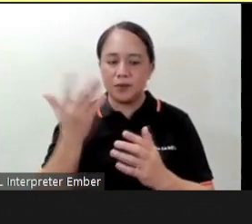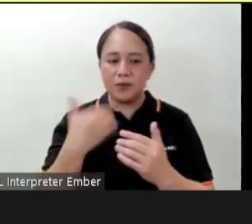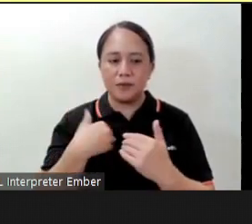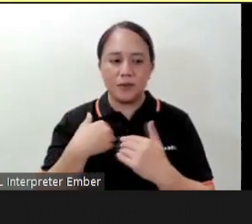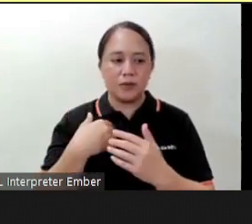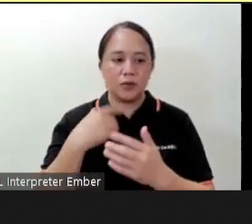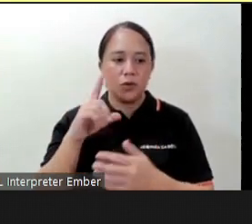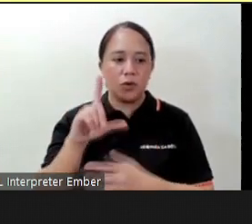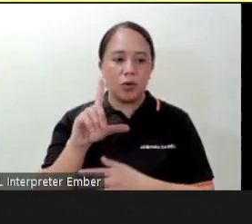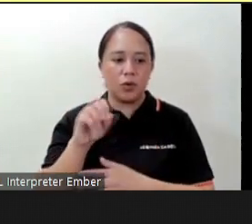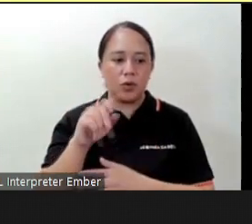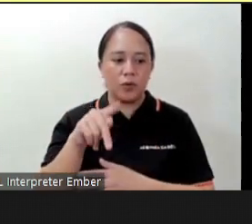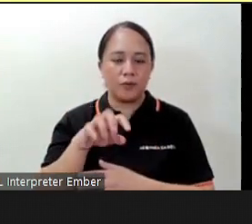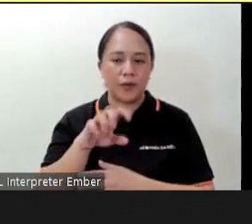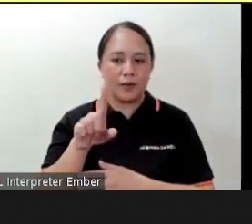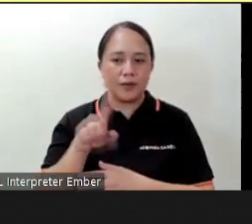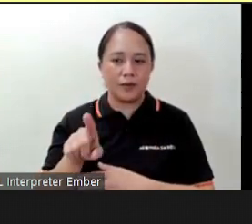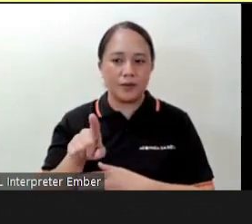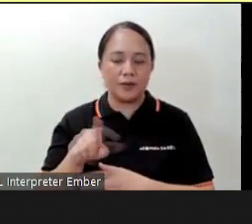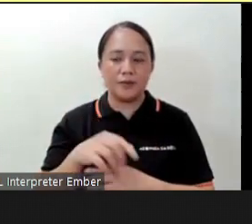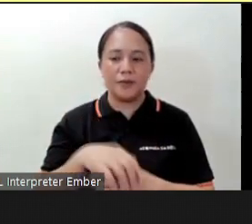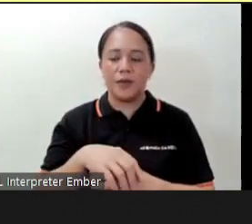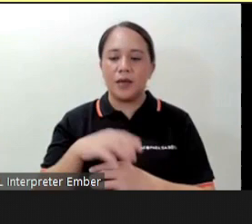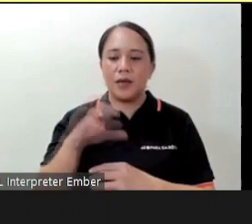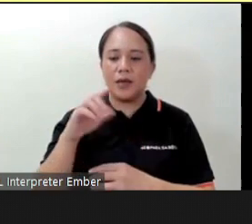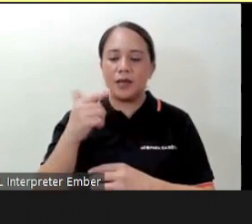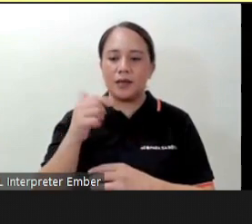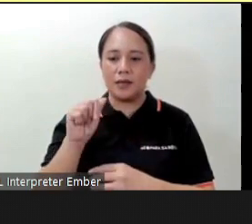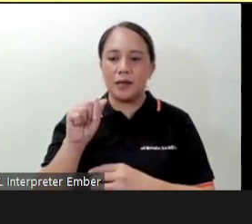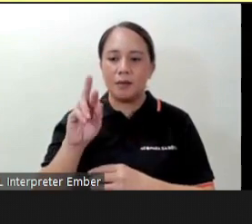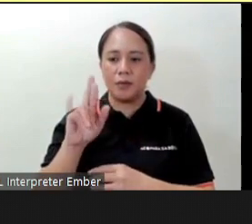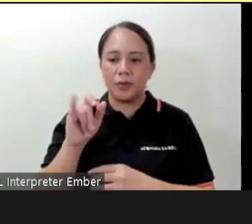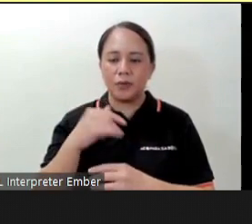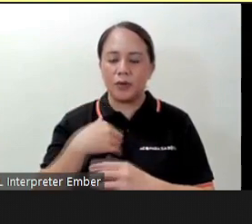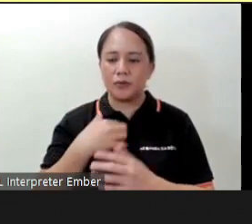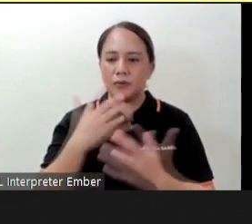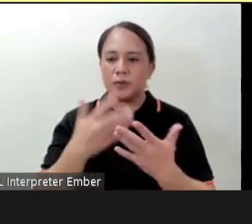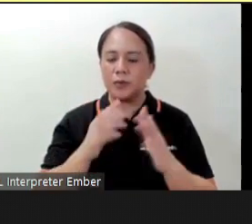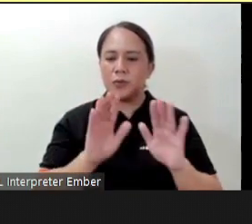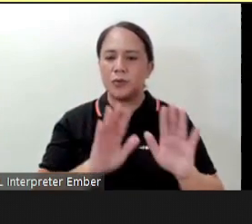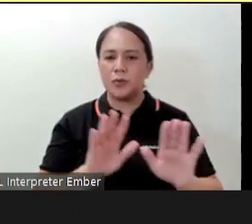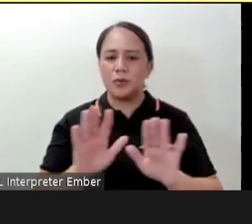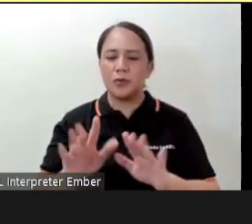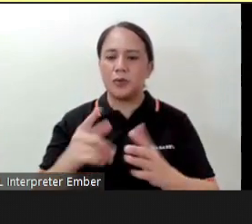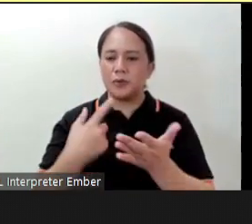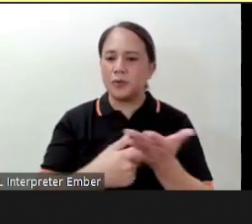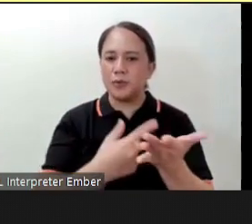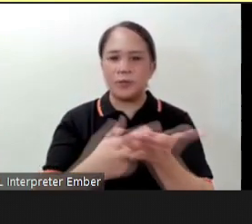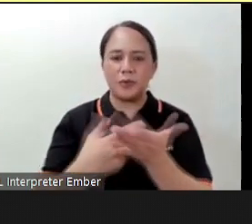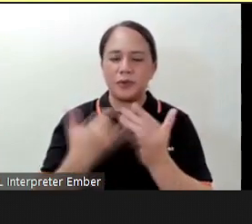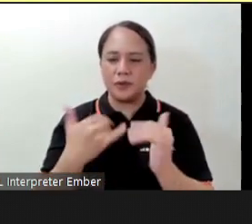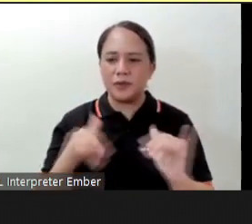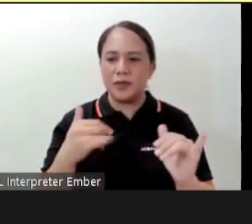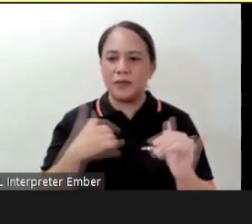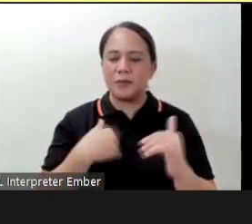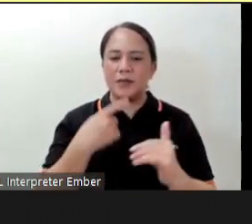Lopez and Sir Gabriel you really gave us such a meaningful and relaxing discussion like mapapasabi ka na lang ng wow